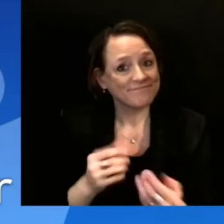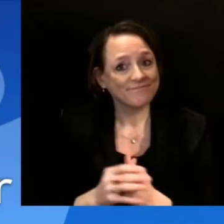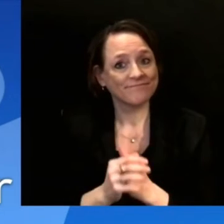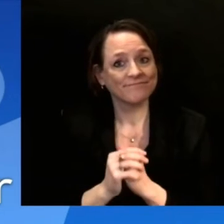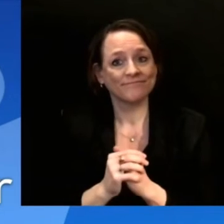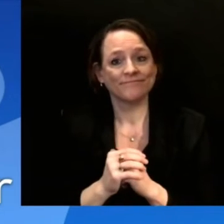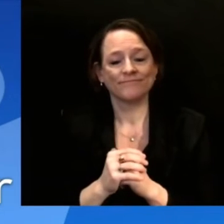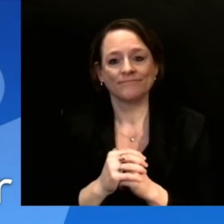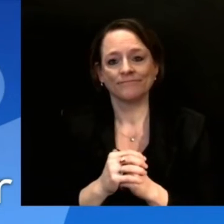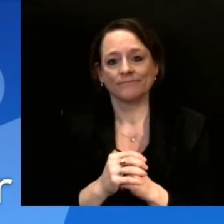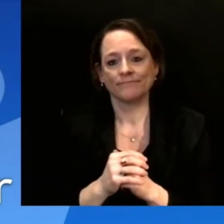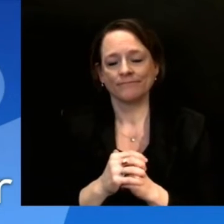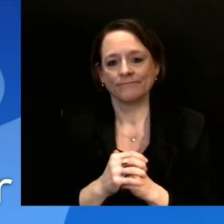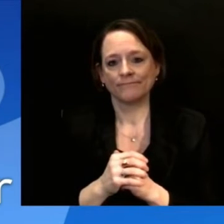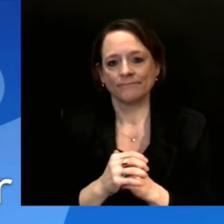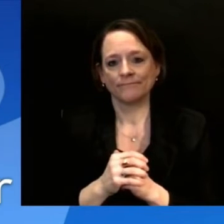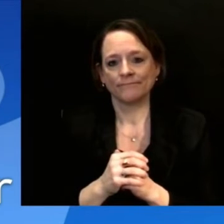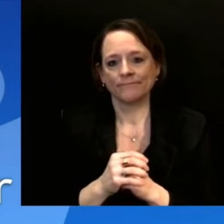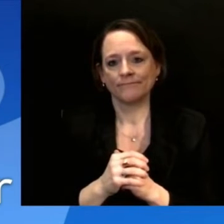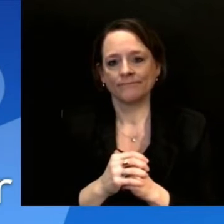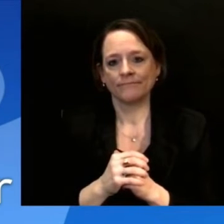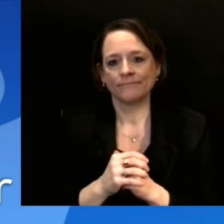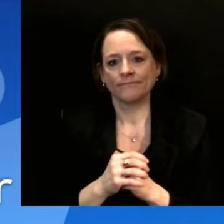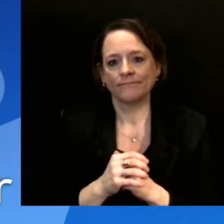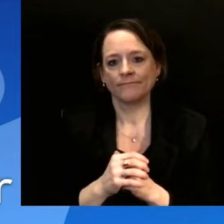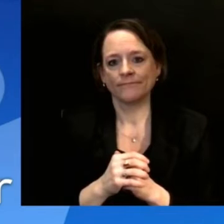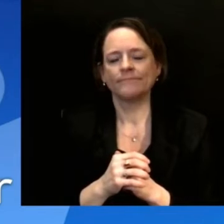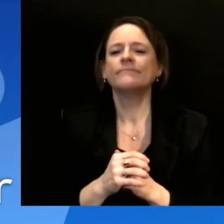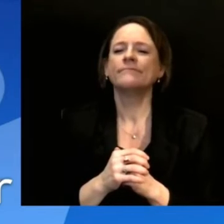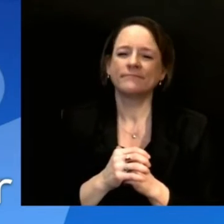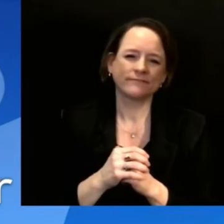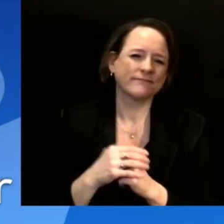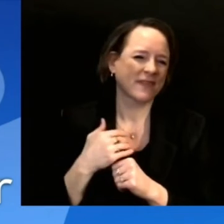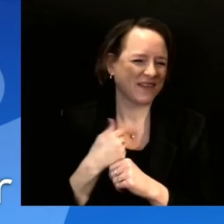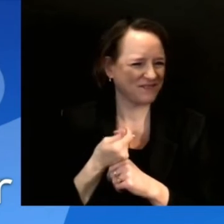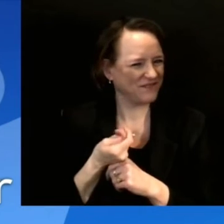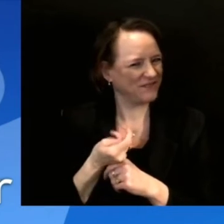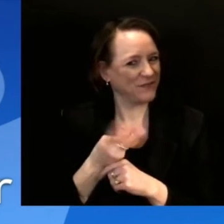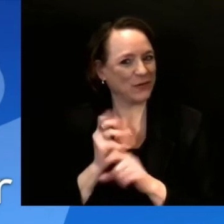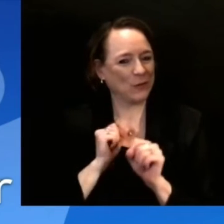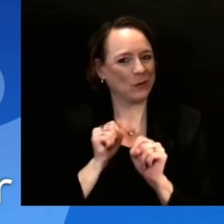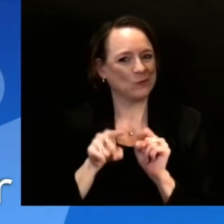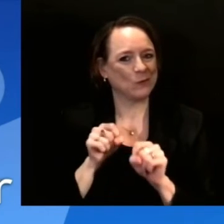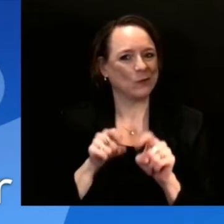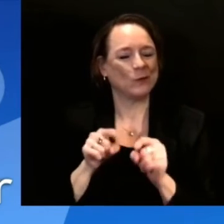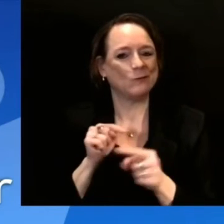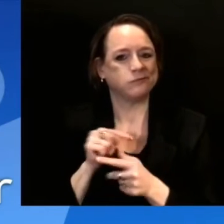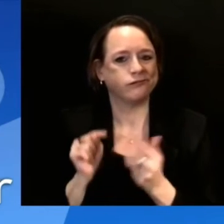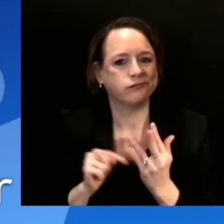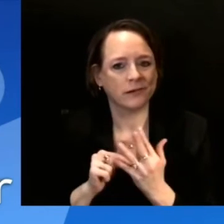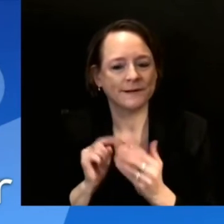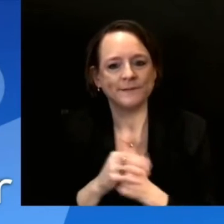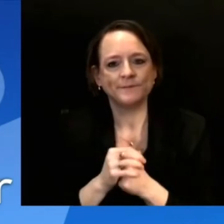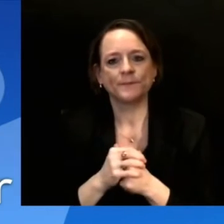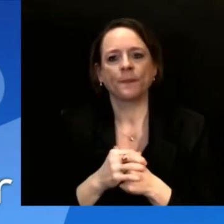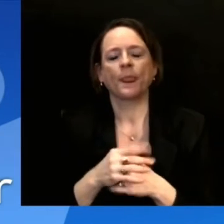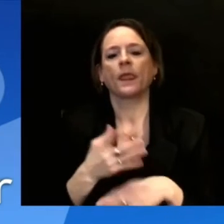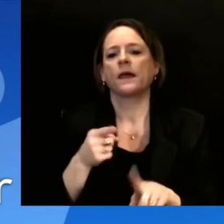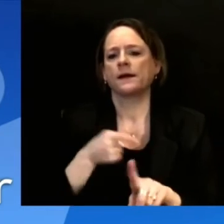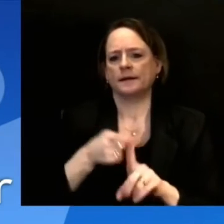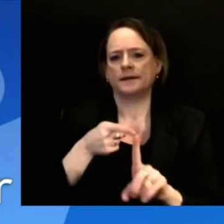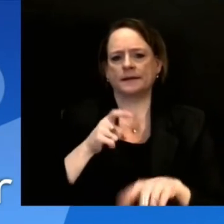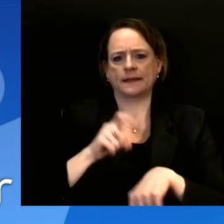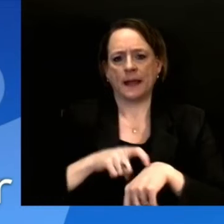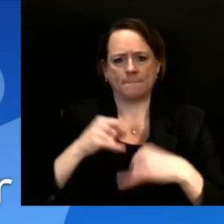Hi there. A couple questions here. First, the vaccine timeline, a lot of school districts are, we're planning on getting teachers